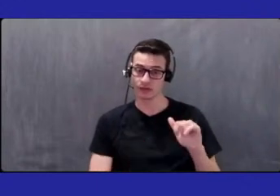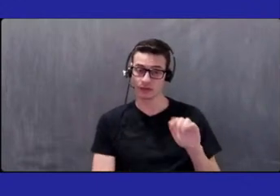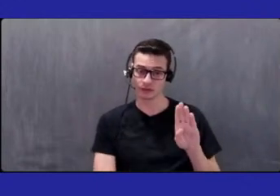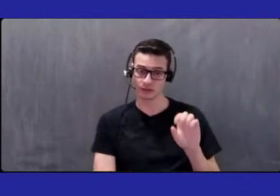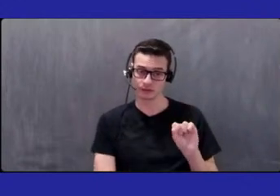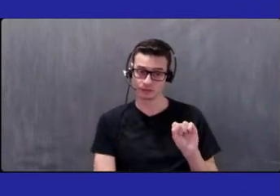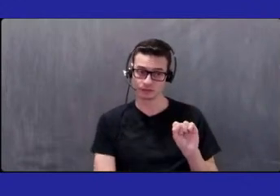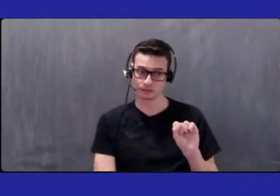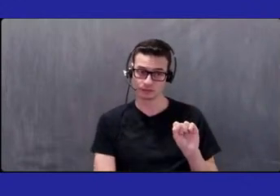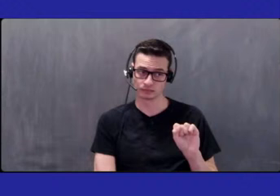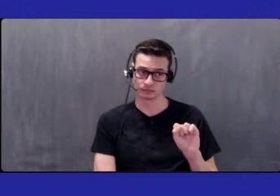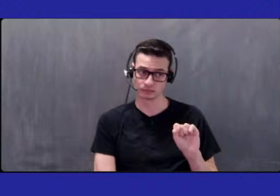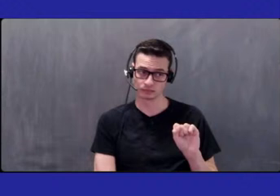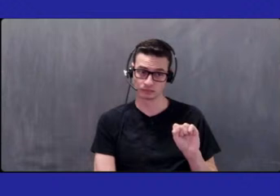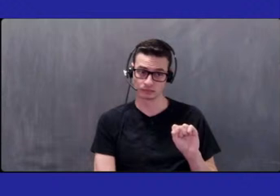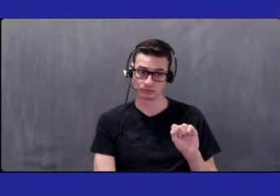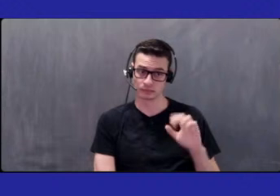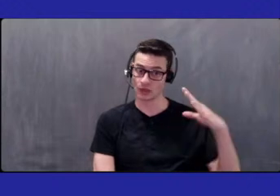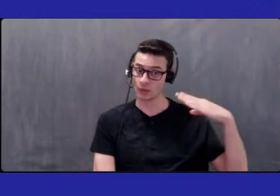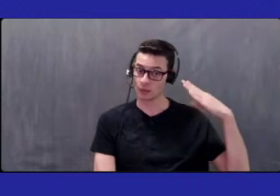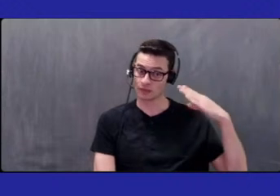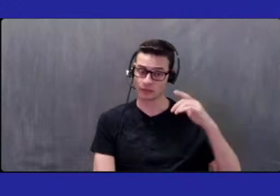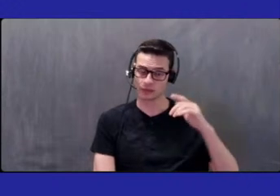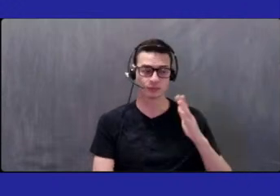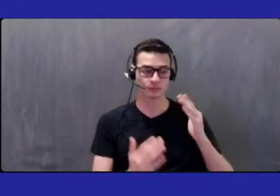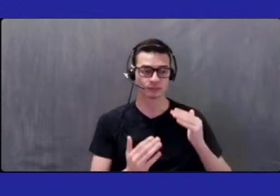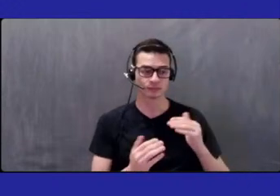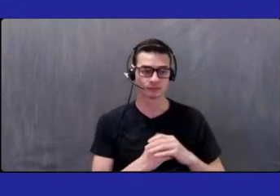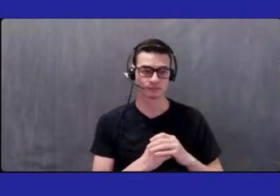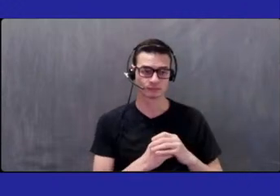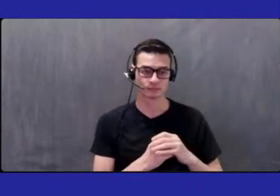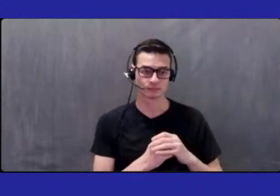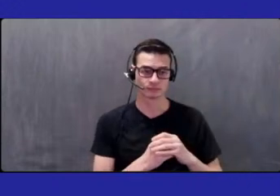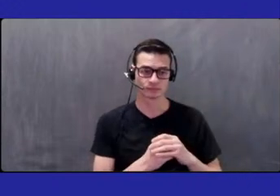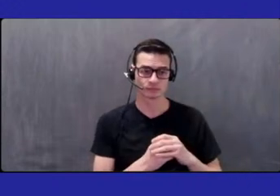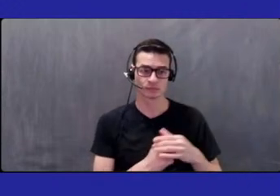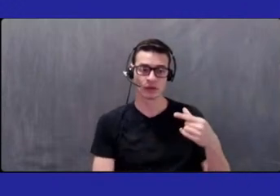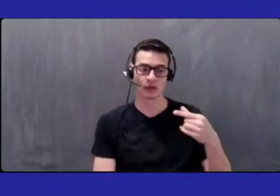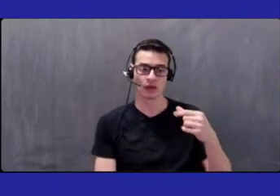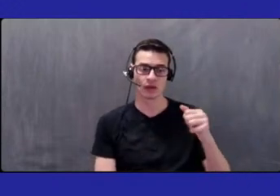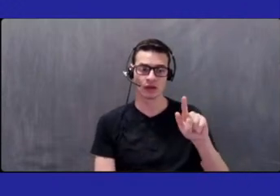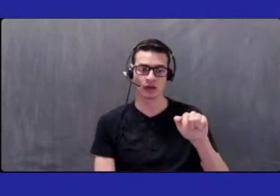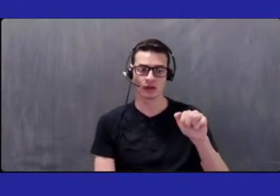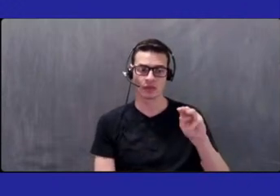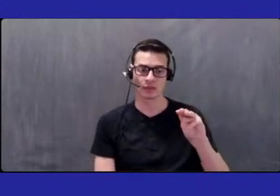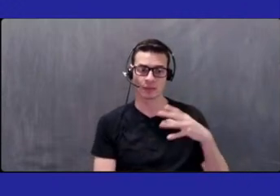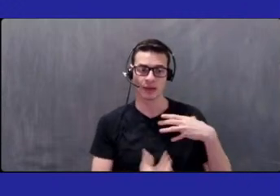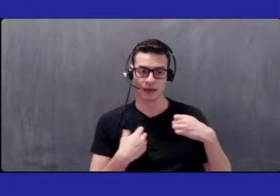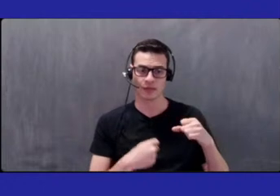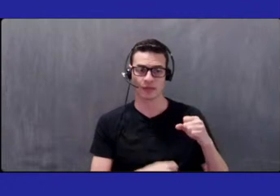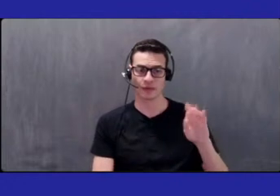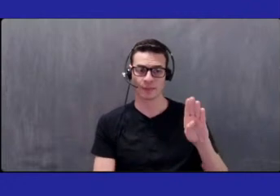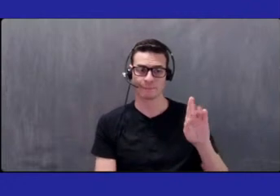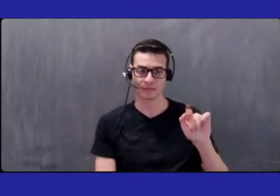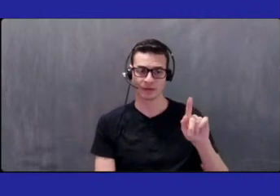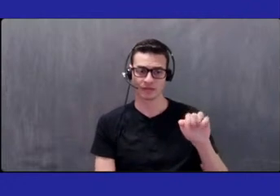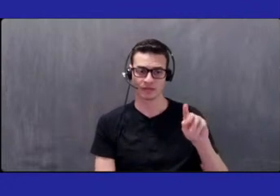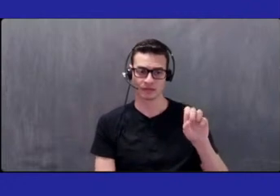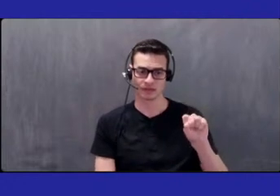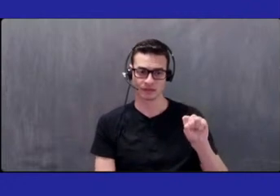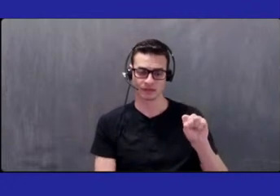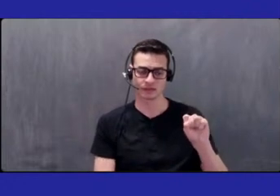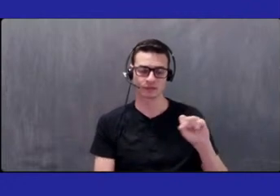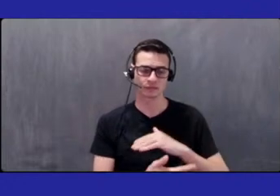Bellevue. We have Gotham Health, Belvis. And we